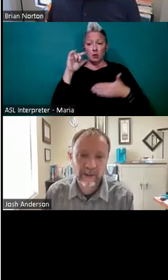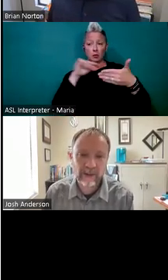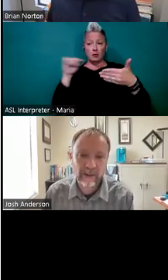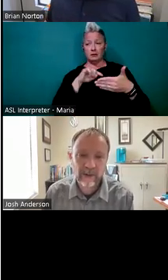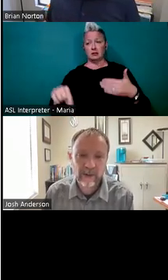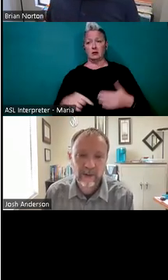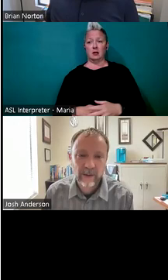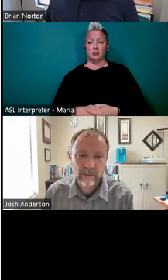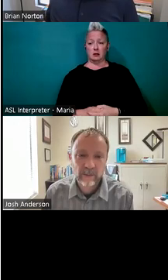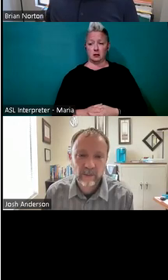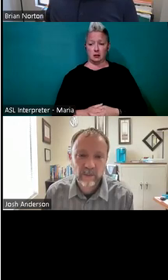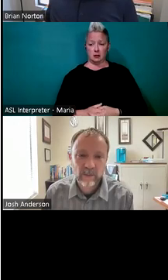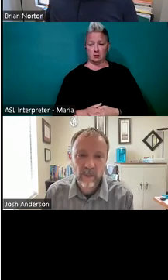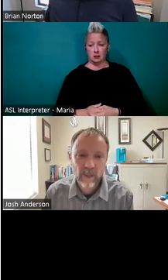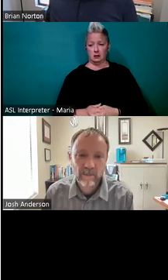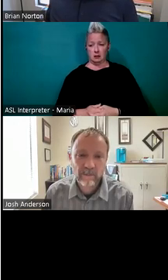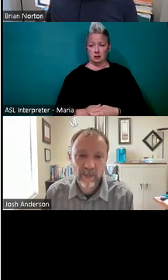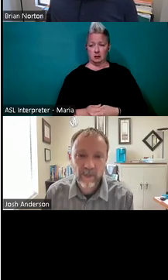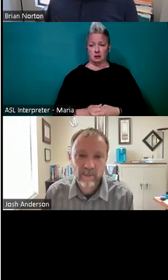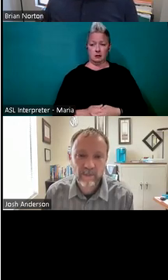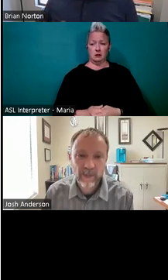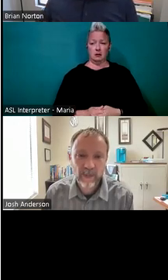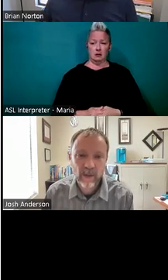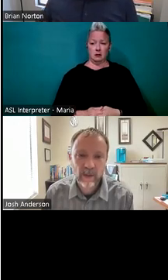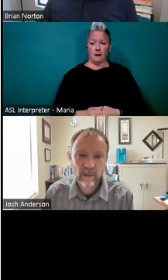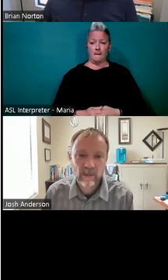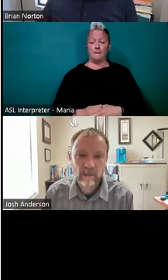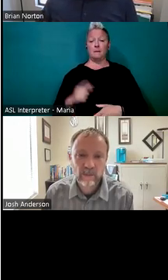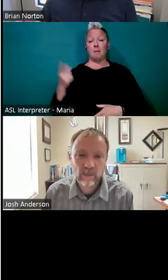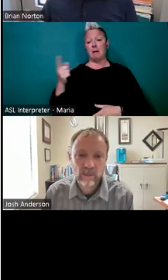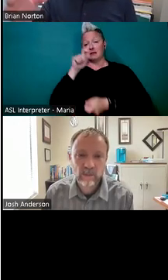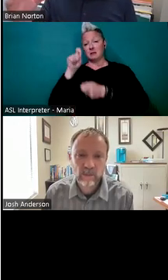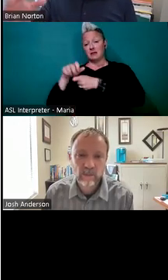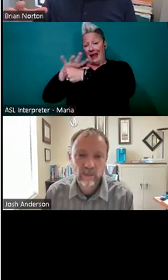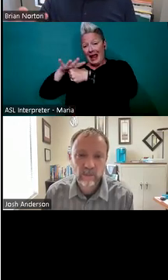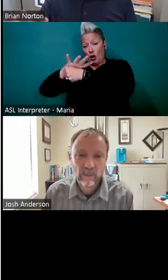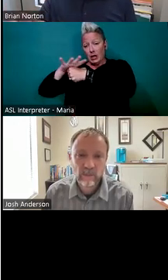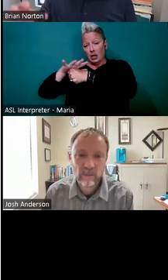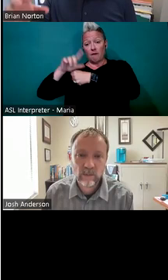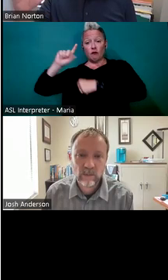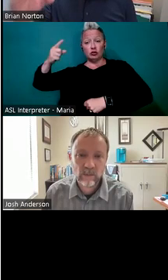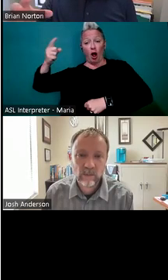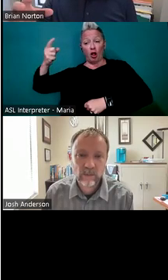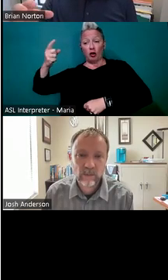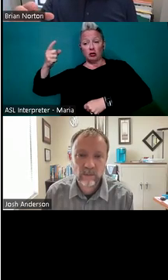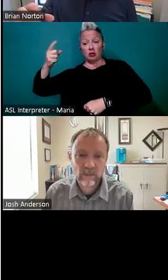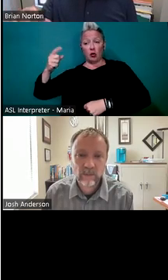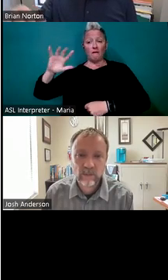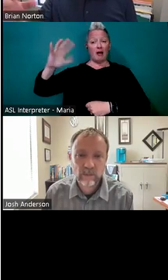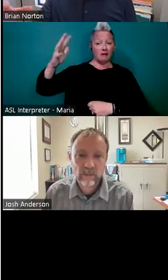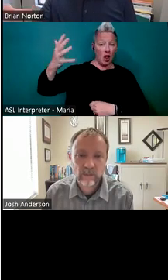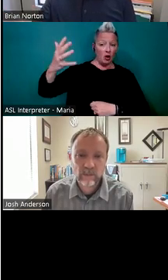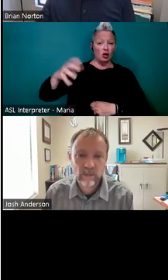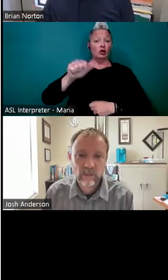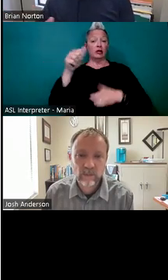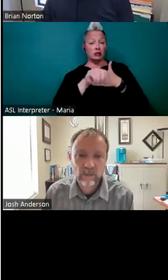accommodation. Um, someone mentioned an area for dollar items. So maybe you have a particular area in the store for $5 items or